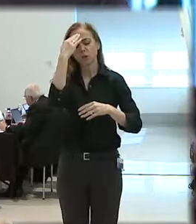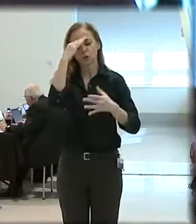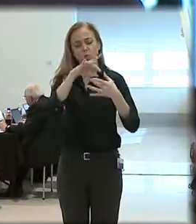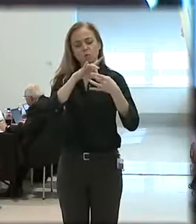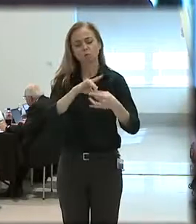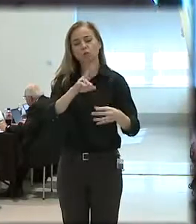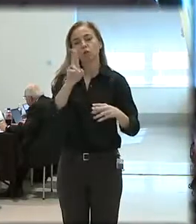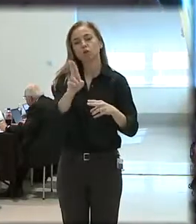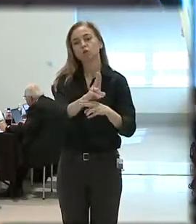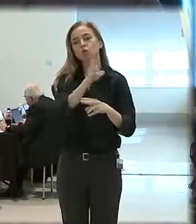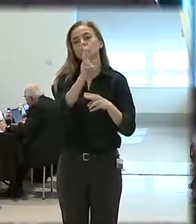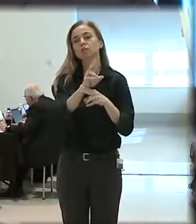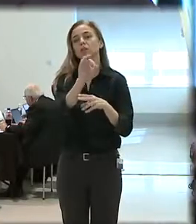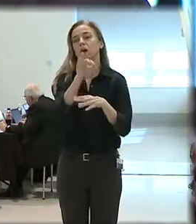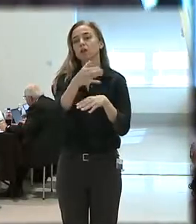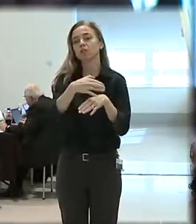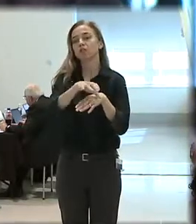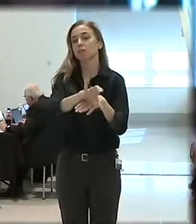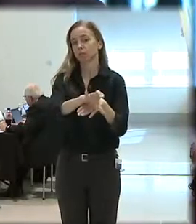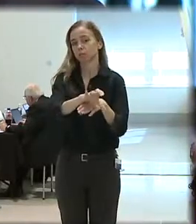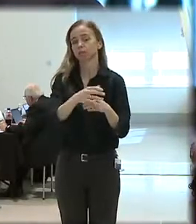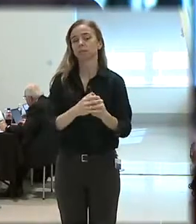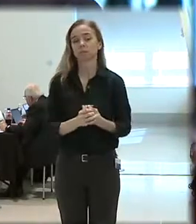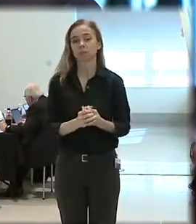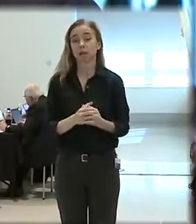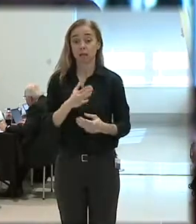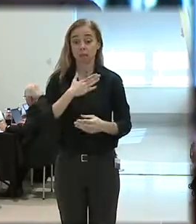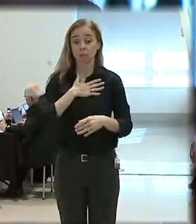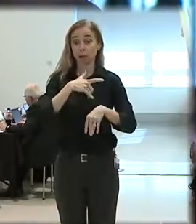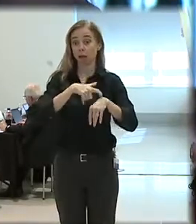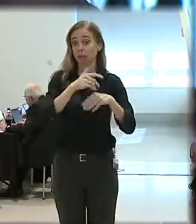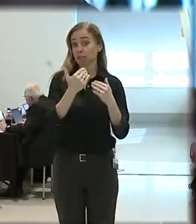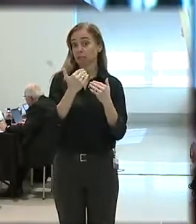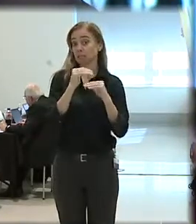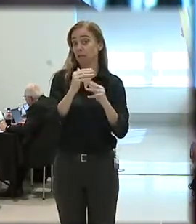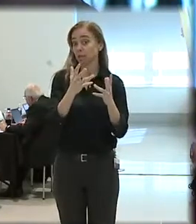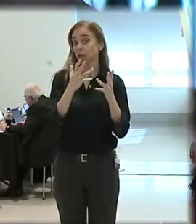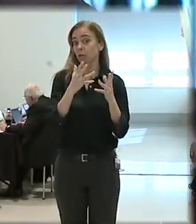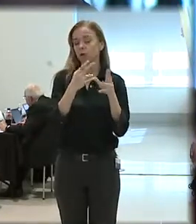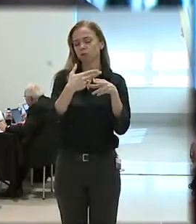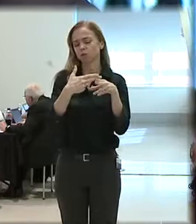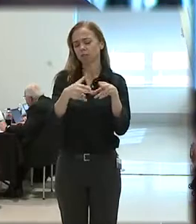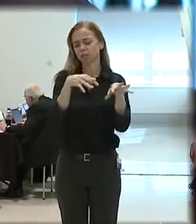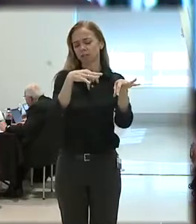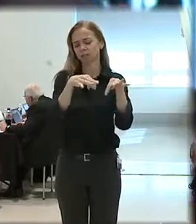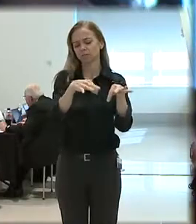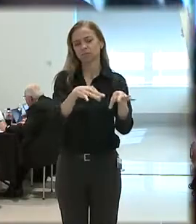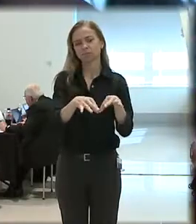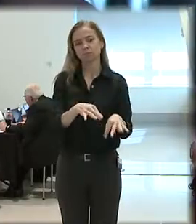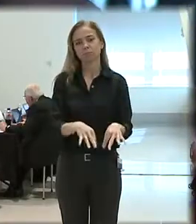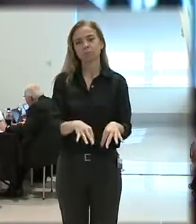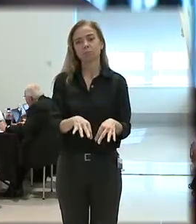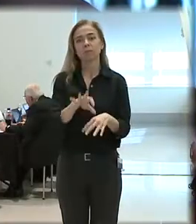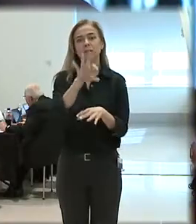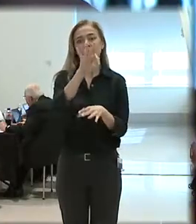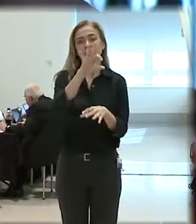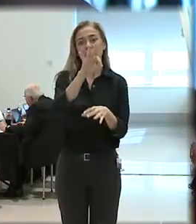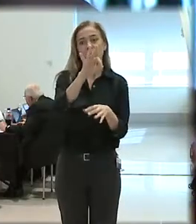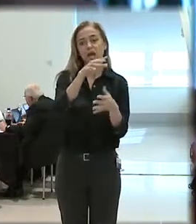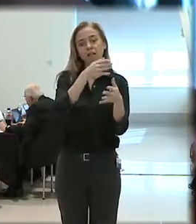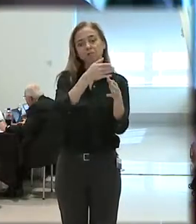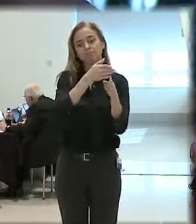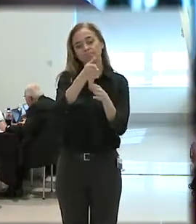important. And I want to, in the time I have, briefly describe to you nine areas